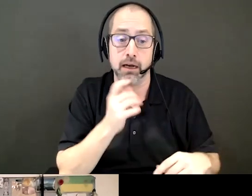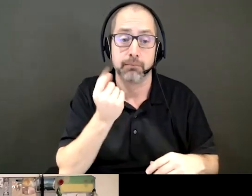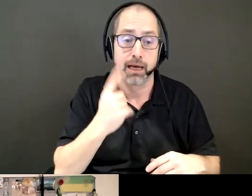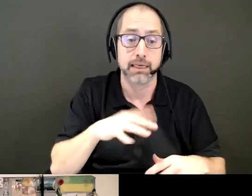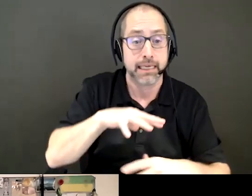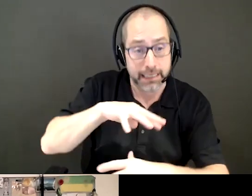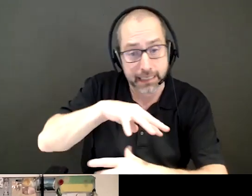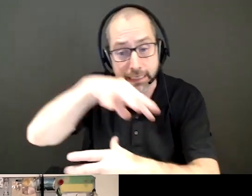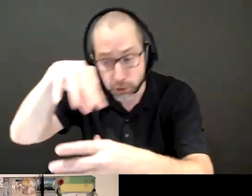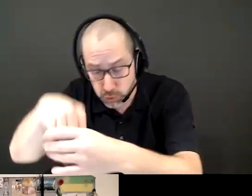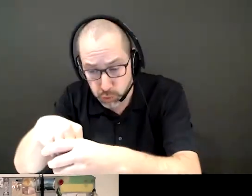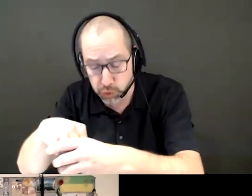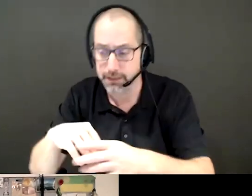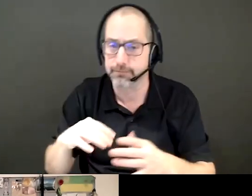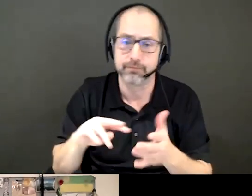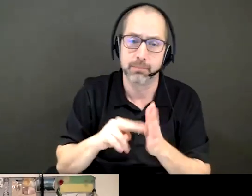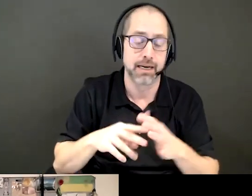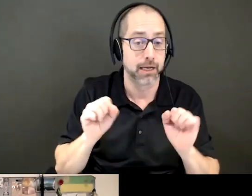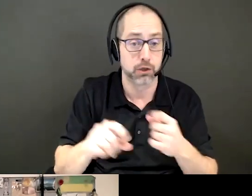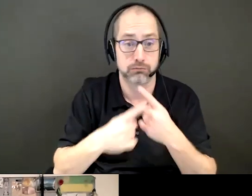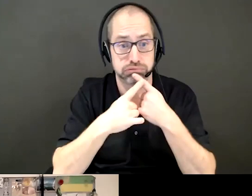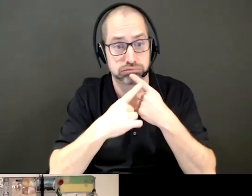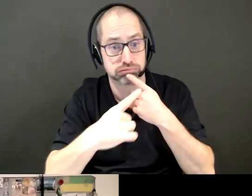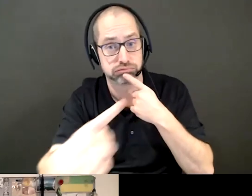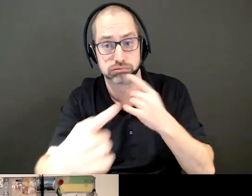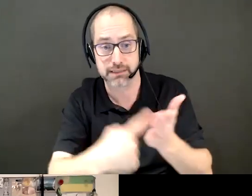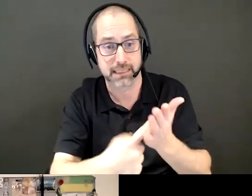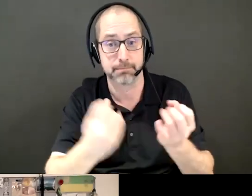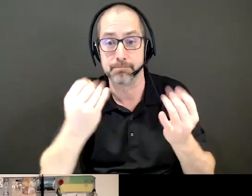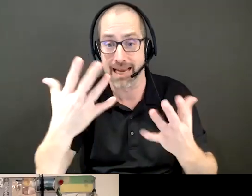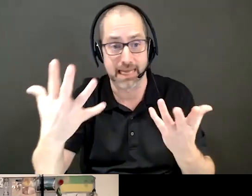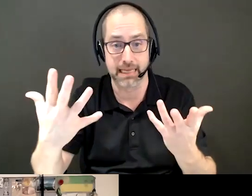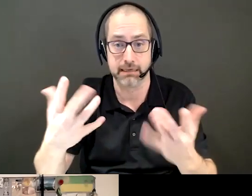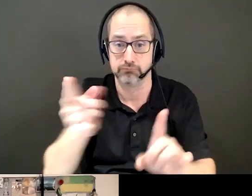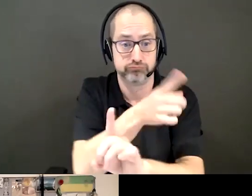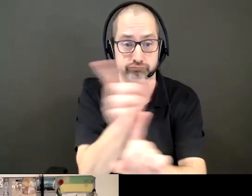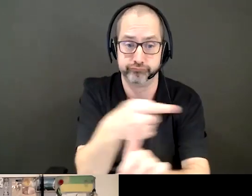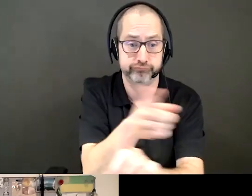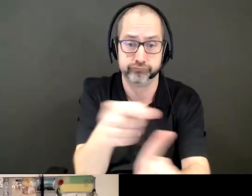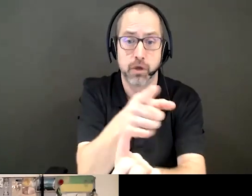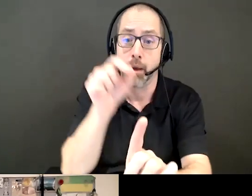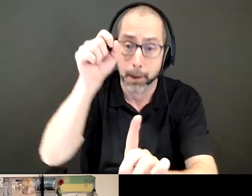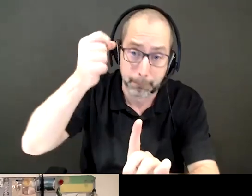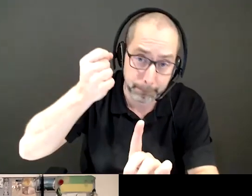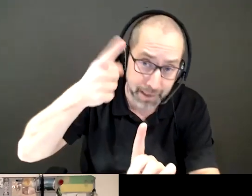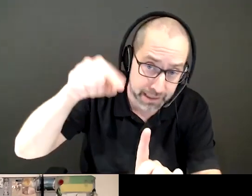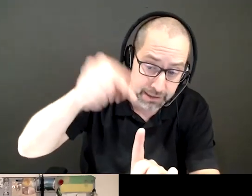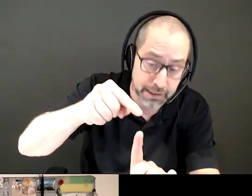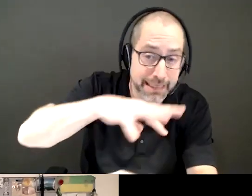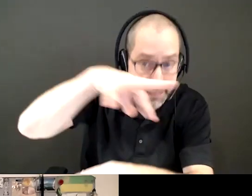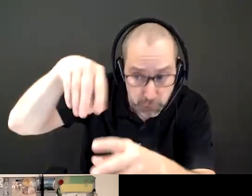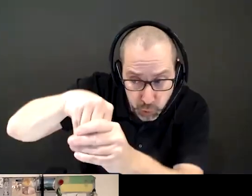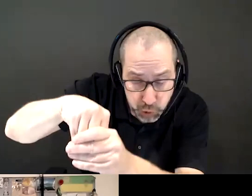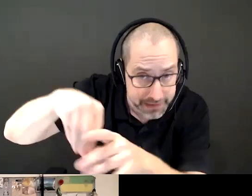I could go on for a long time talking about different things here. But realistically, if we talk about inclusion, we talk